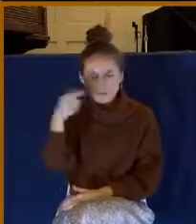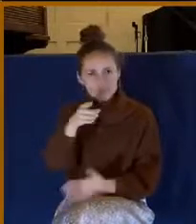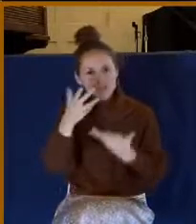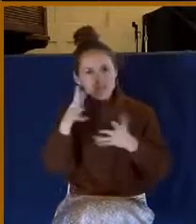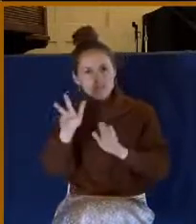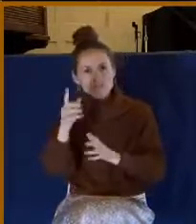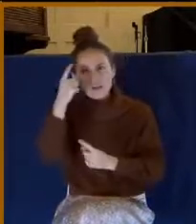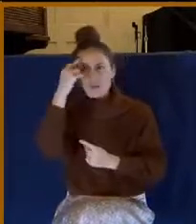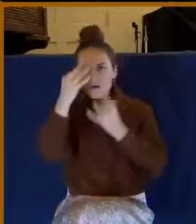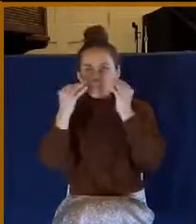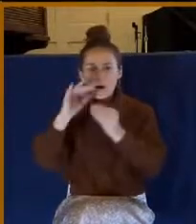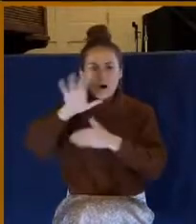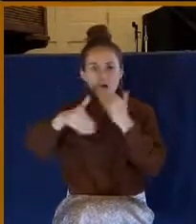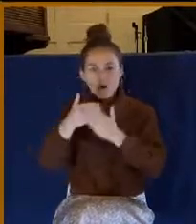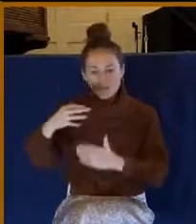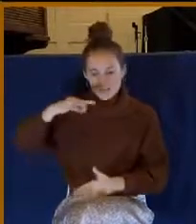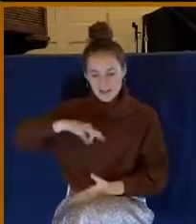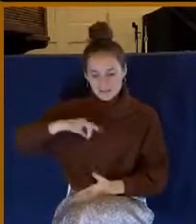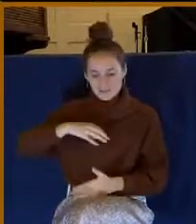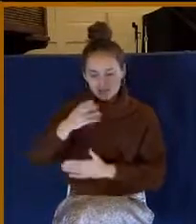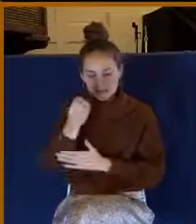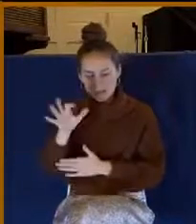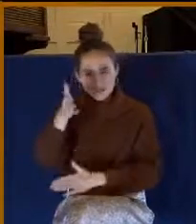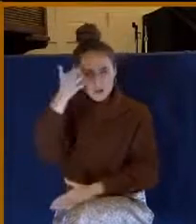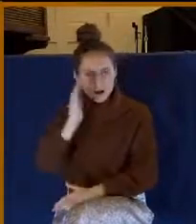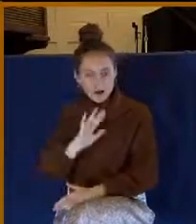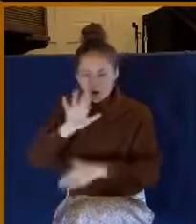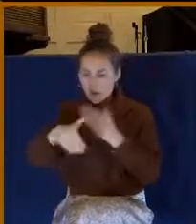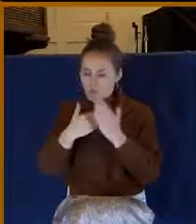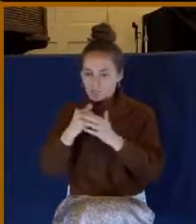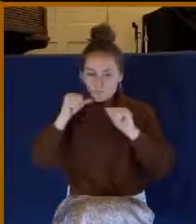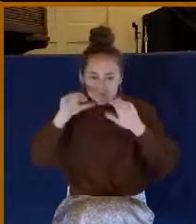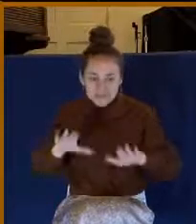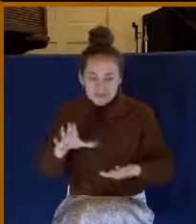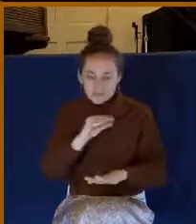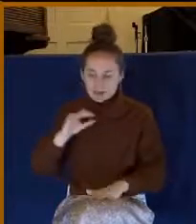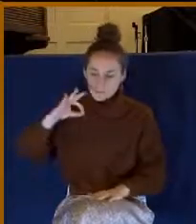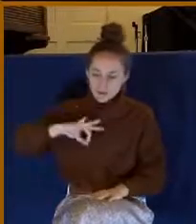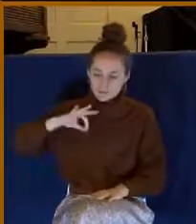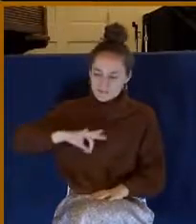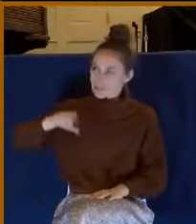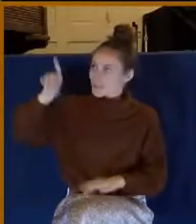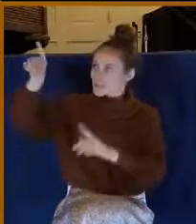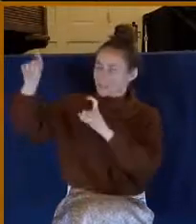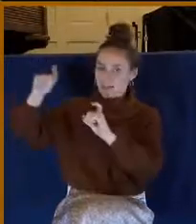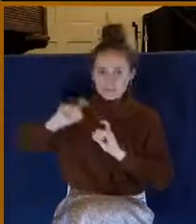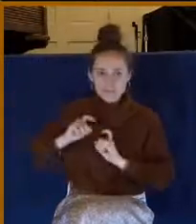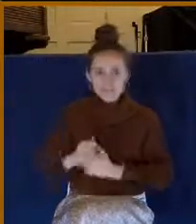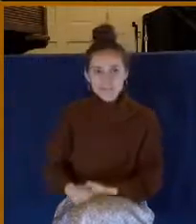benefits of God? All the blessings, all the benefits that God gives us.